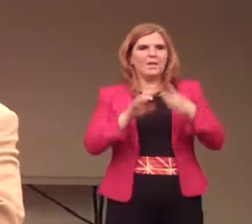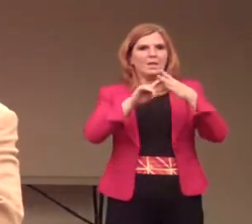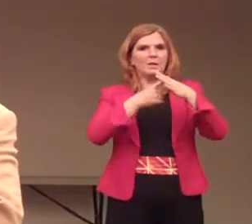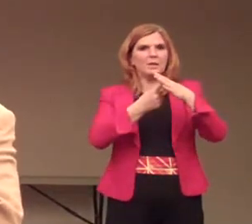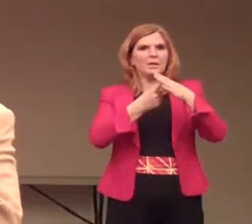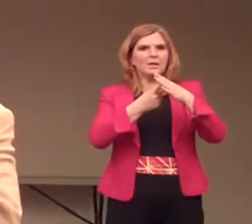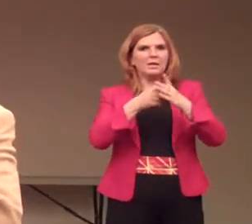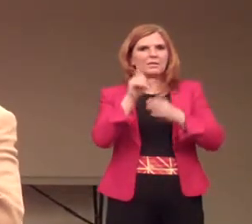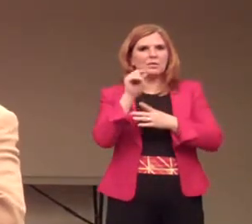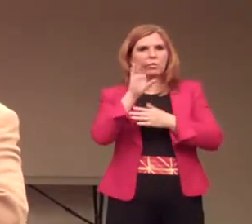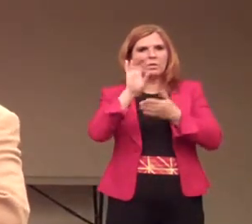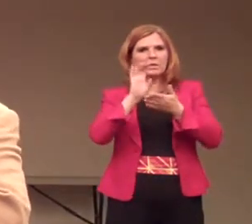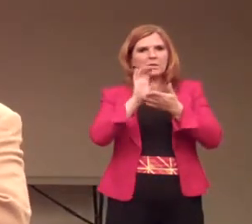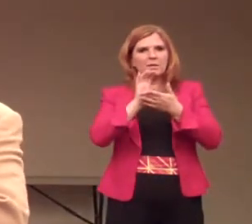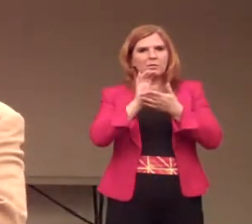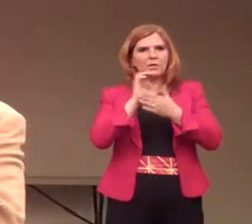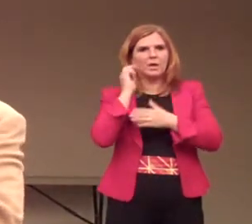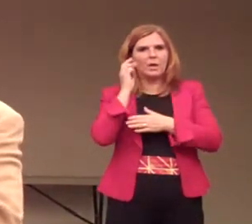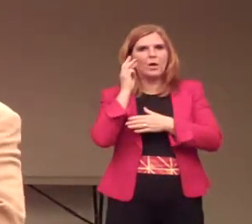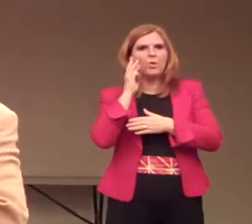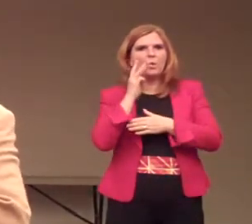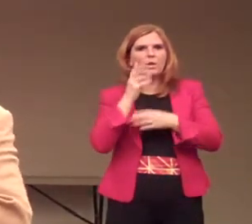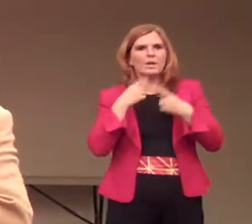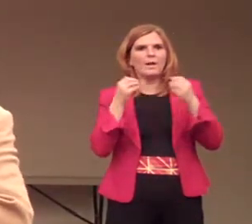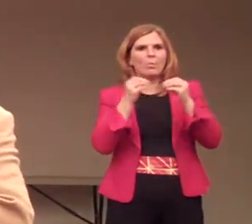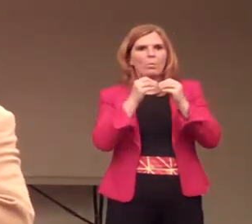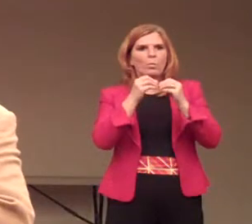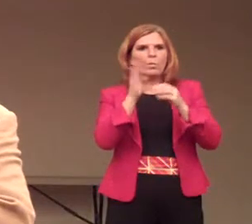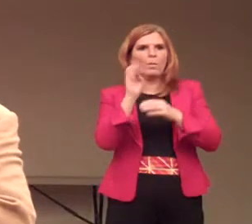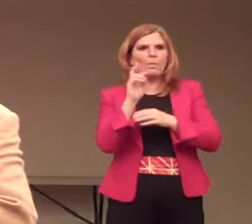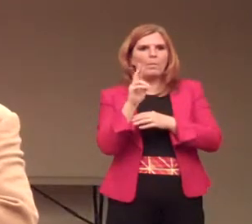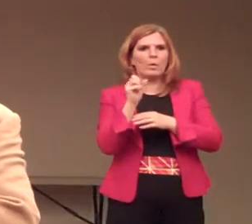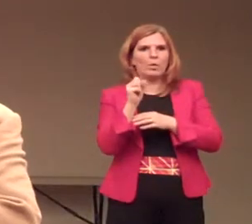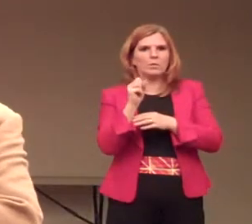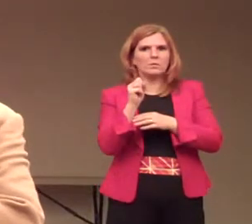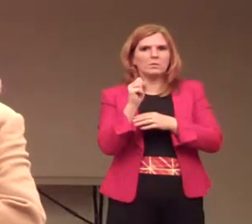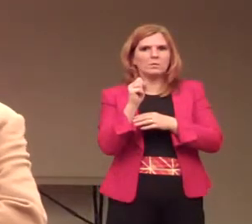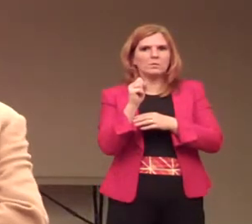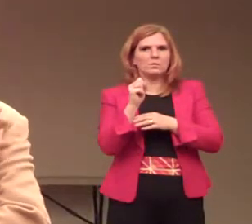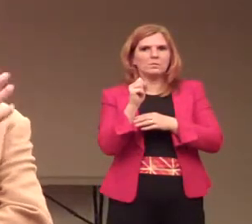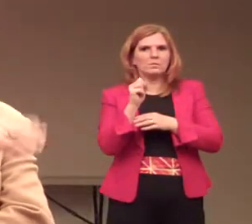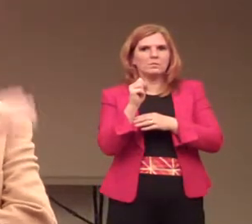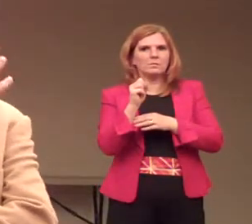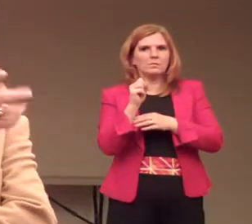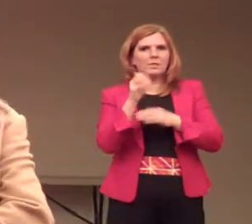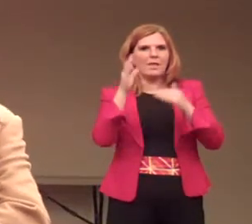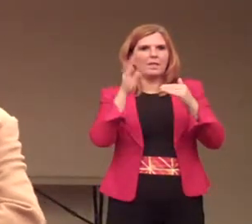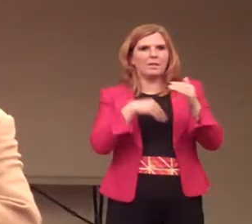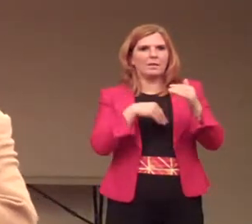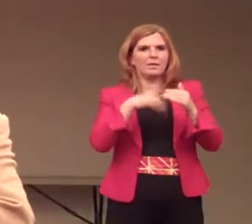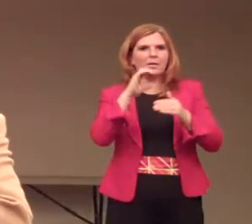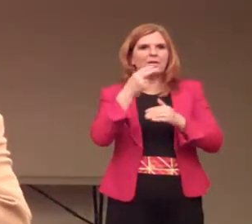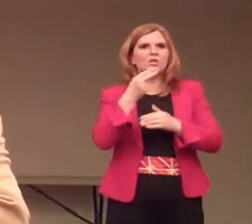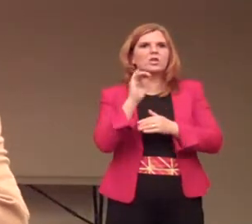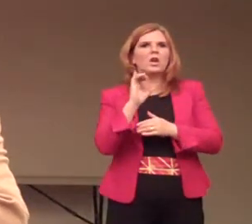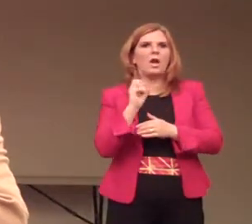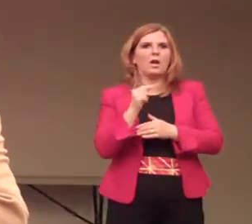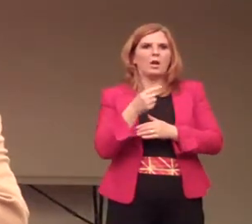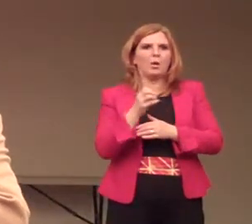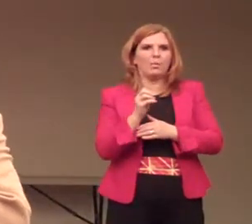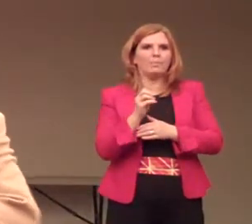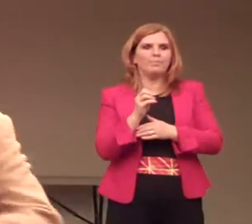century, Wheeling per capita had more bars than Chicago,